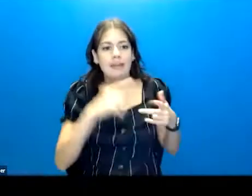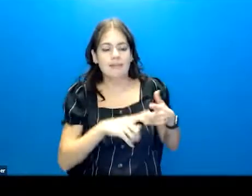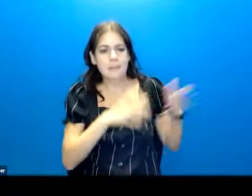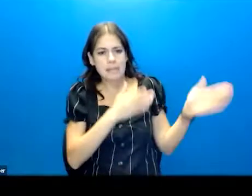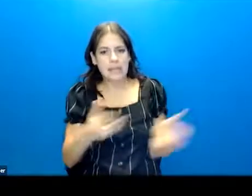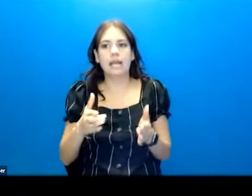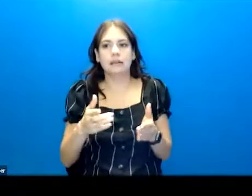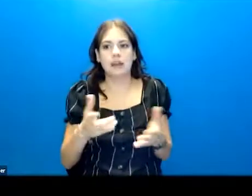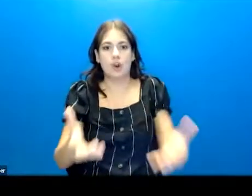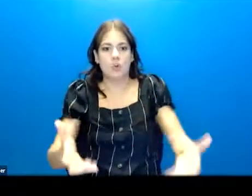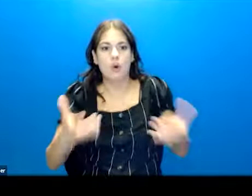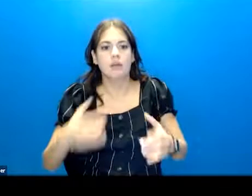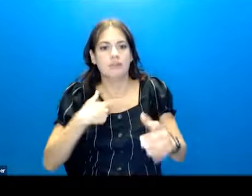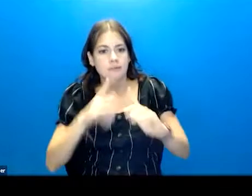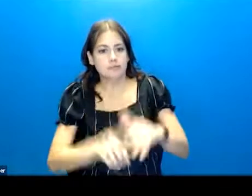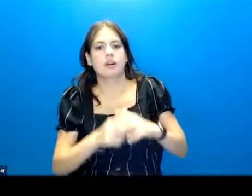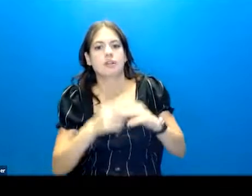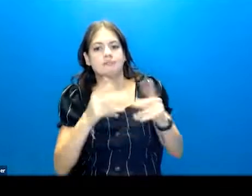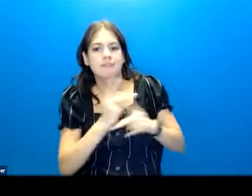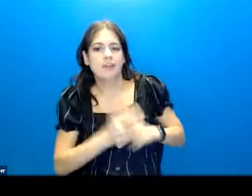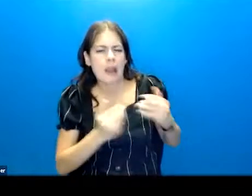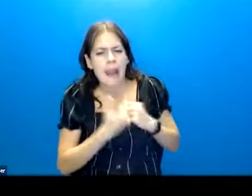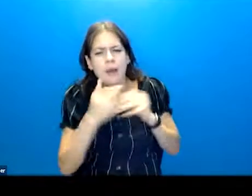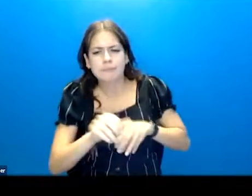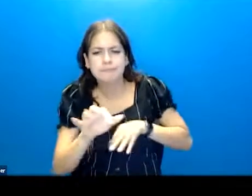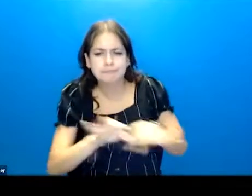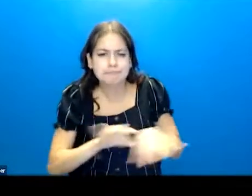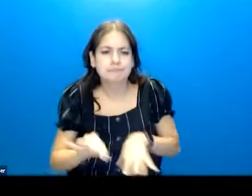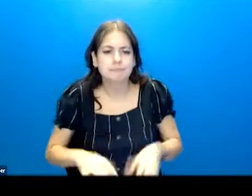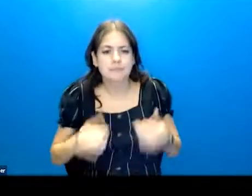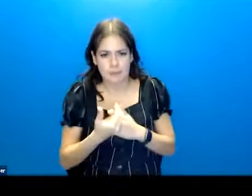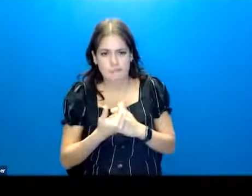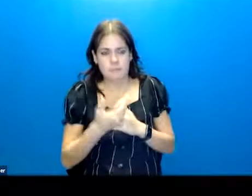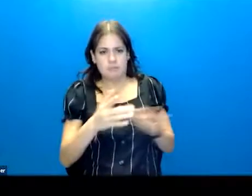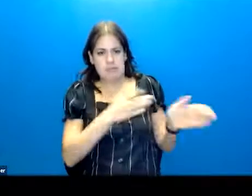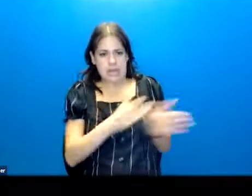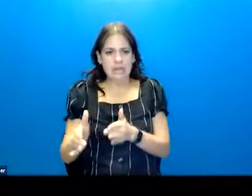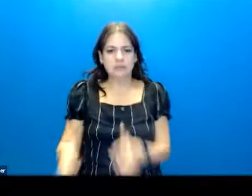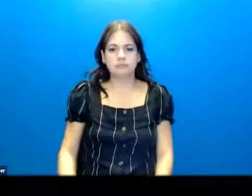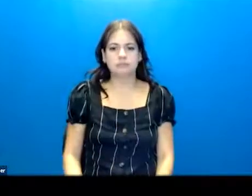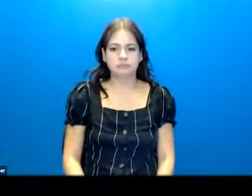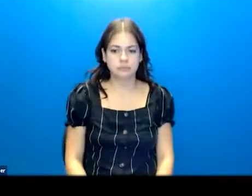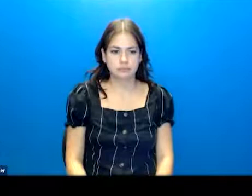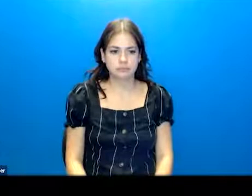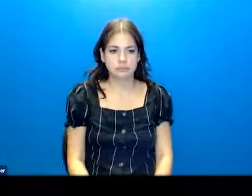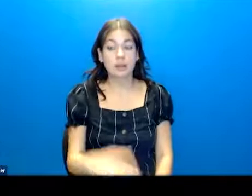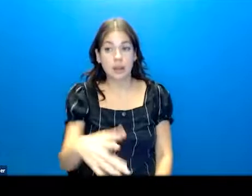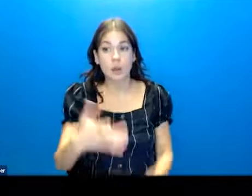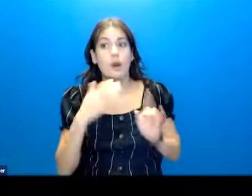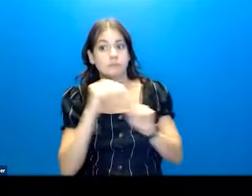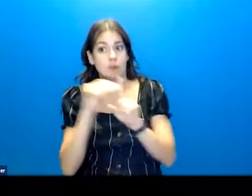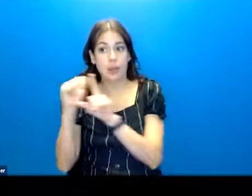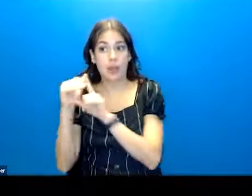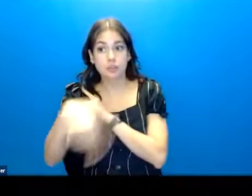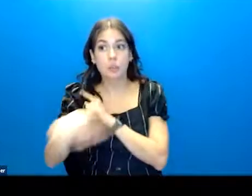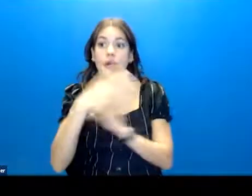intent. Have you started to work out how you might do it? Have you intended to carry out this plan? And again, I want to remind all of us